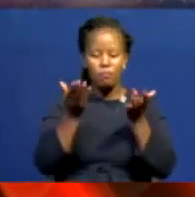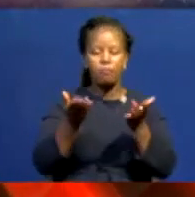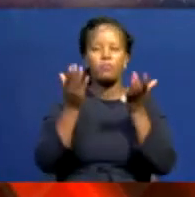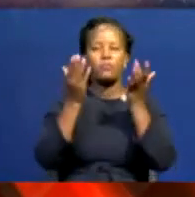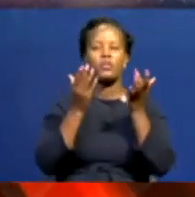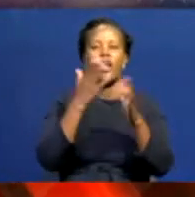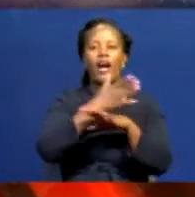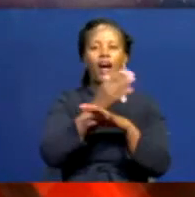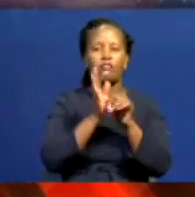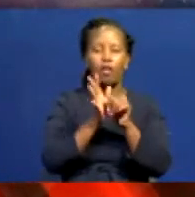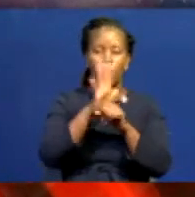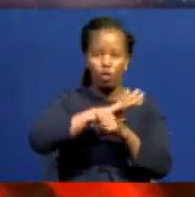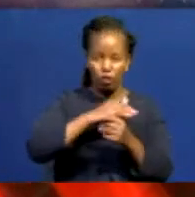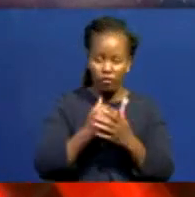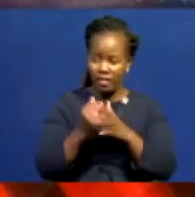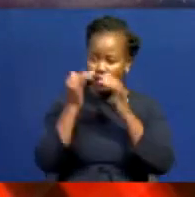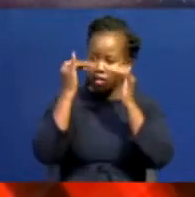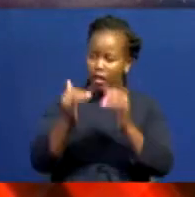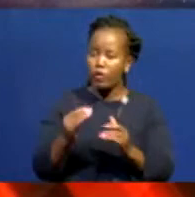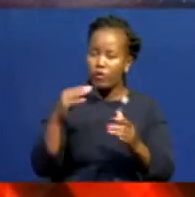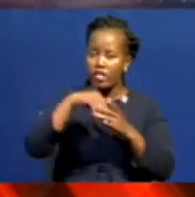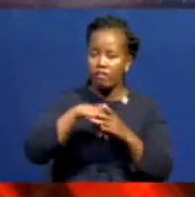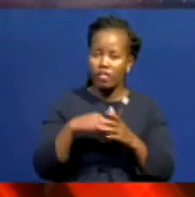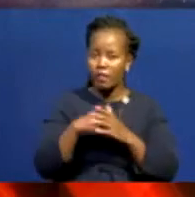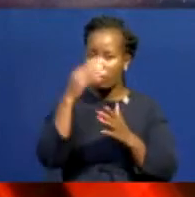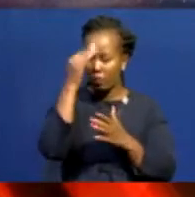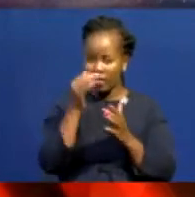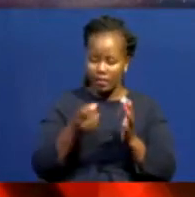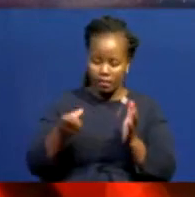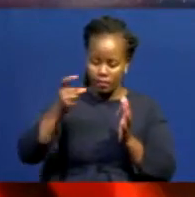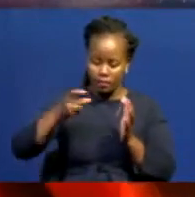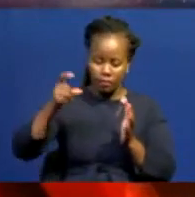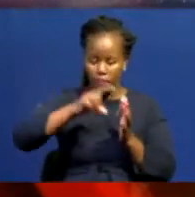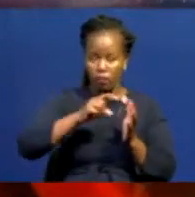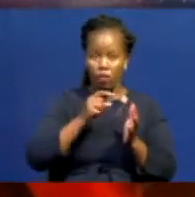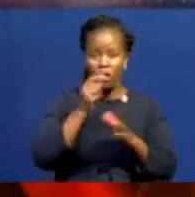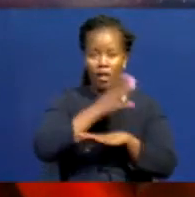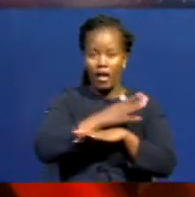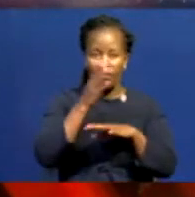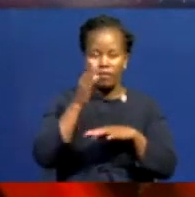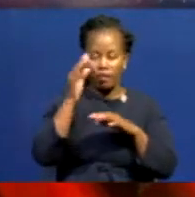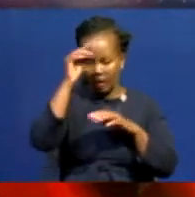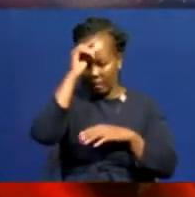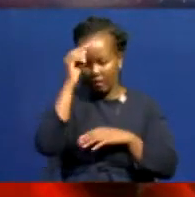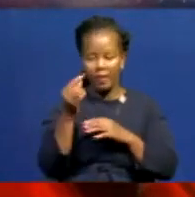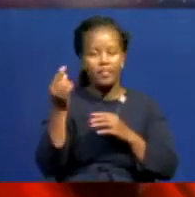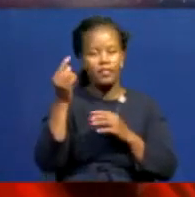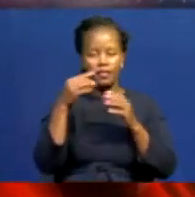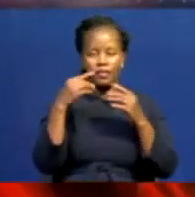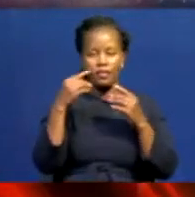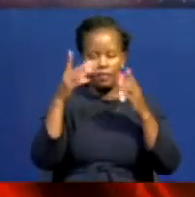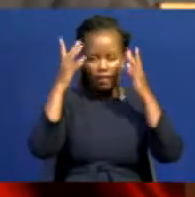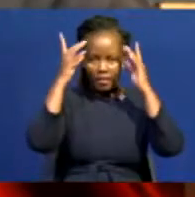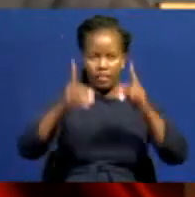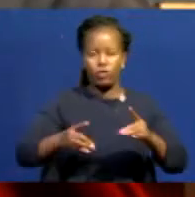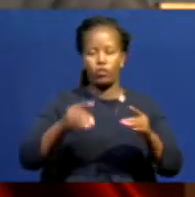are as a result of increased bookings due to the government's decision to scrap the visa requirements for visitors.